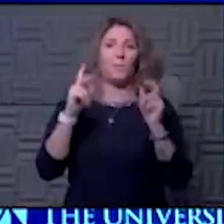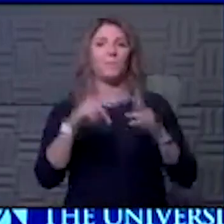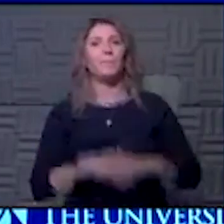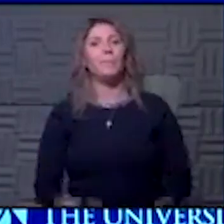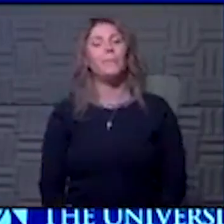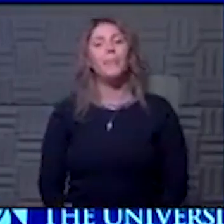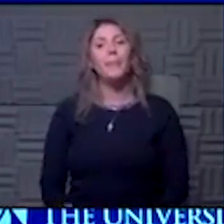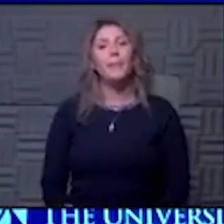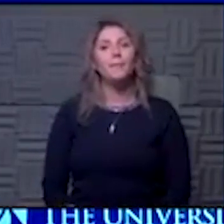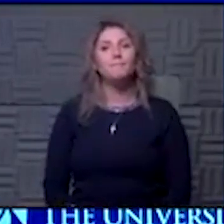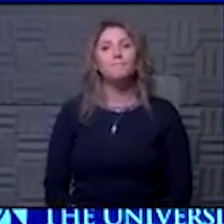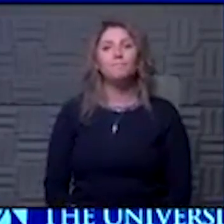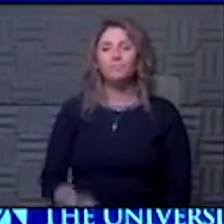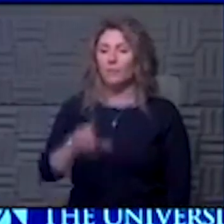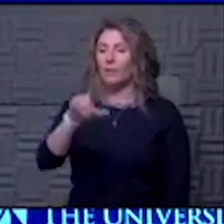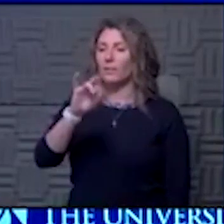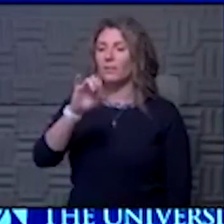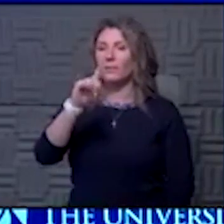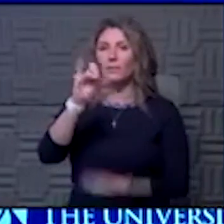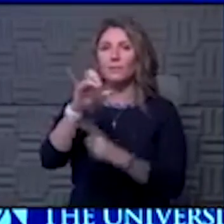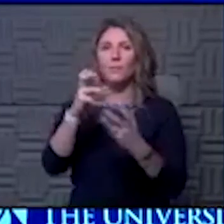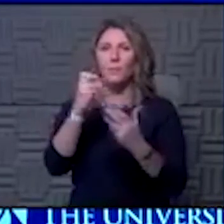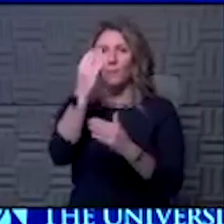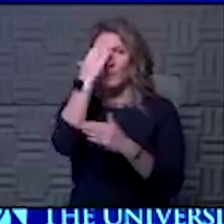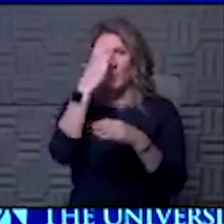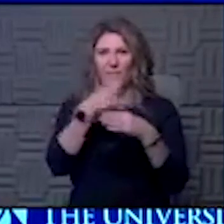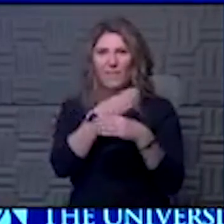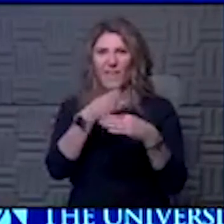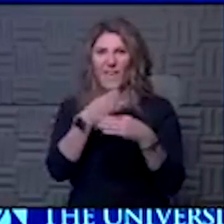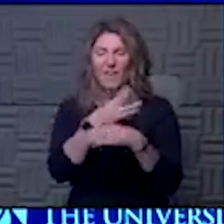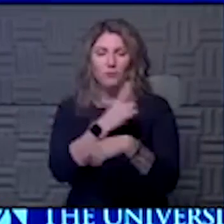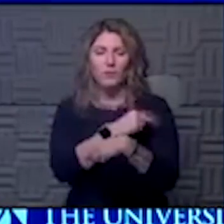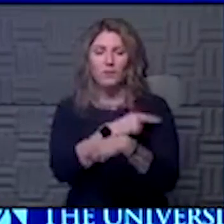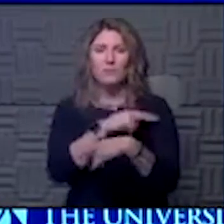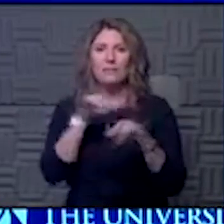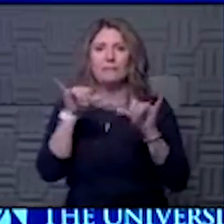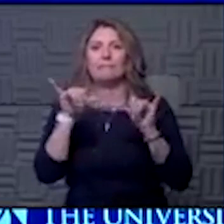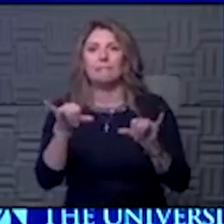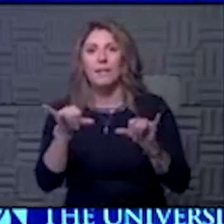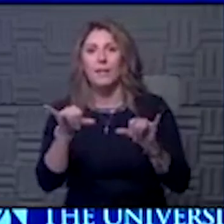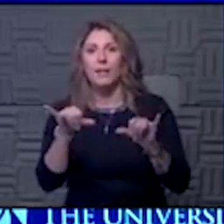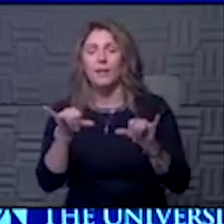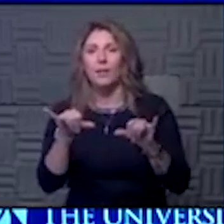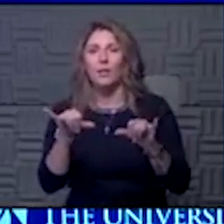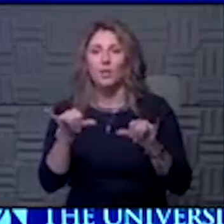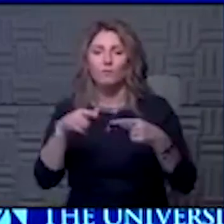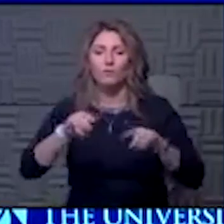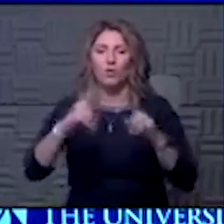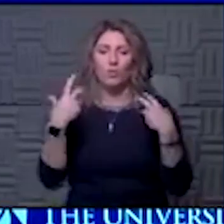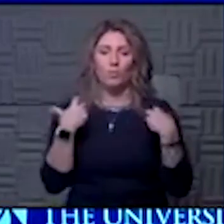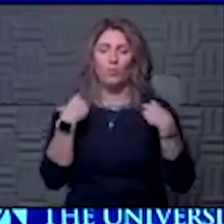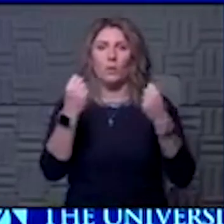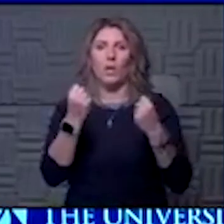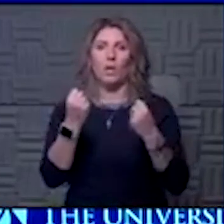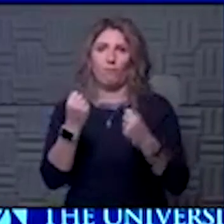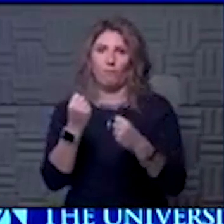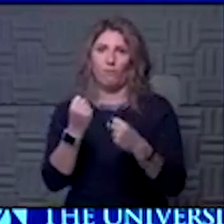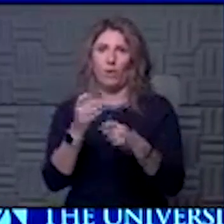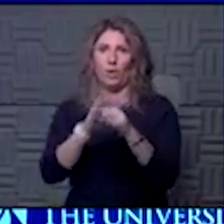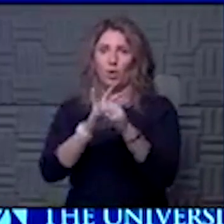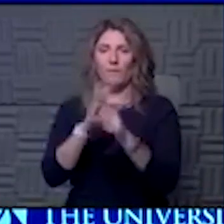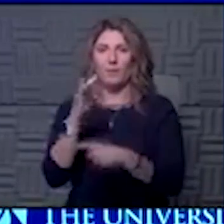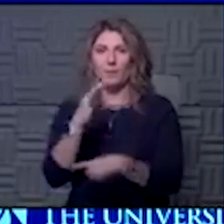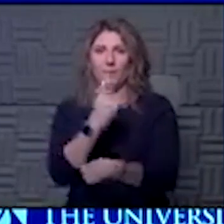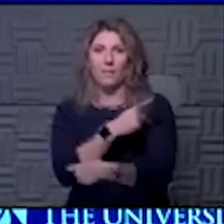right. Lindsay wants to know, what is the average hospitalization stay of your recovering COVID patients that require